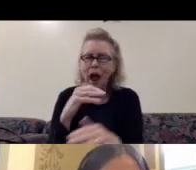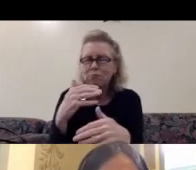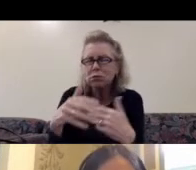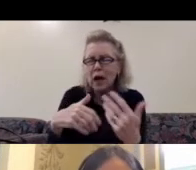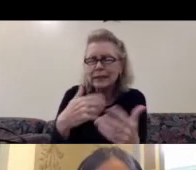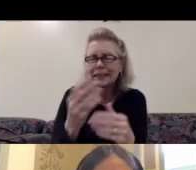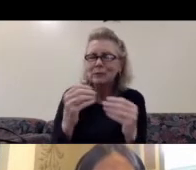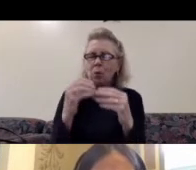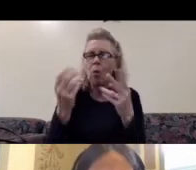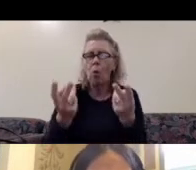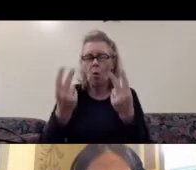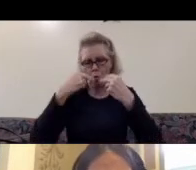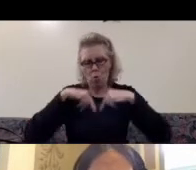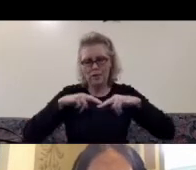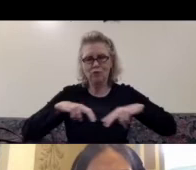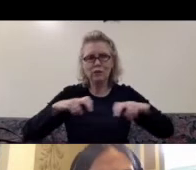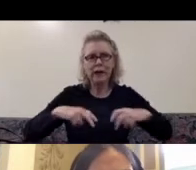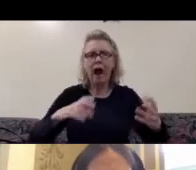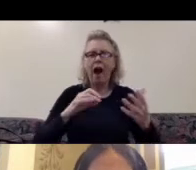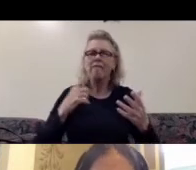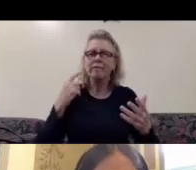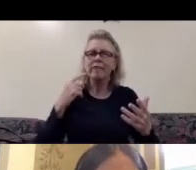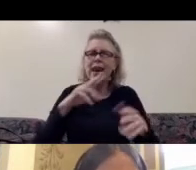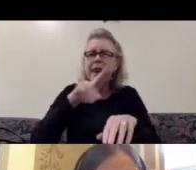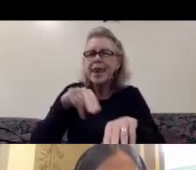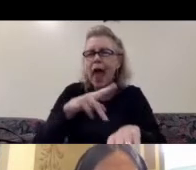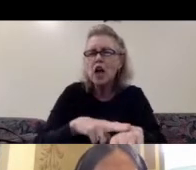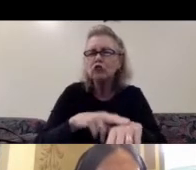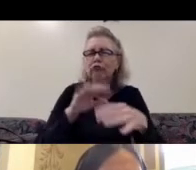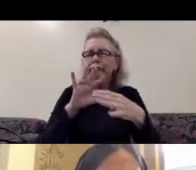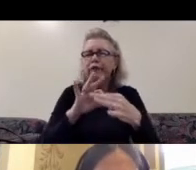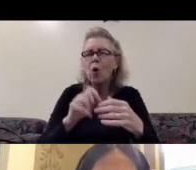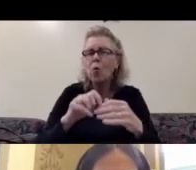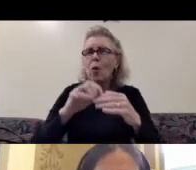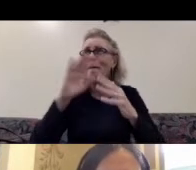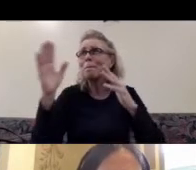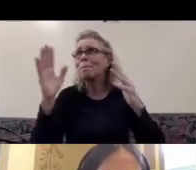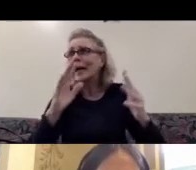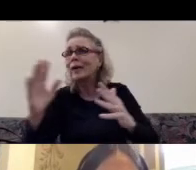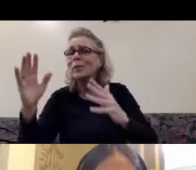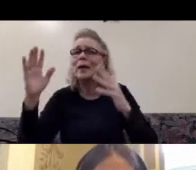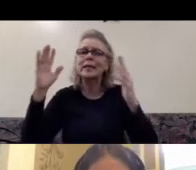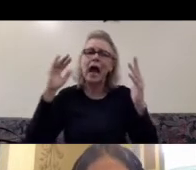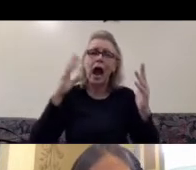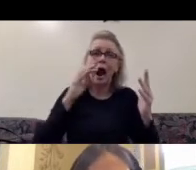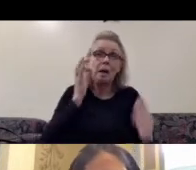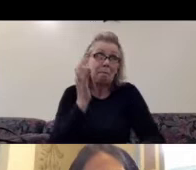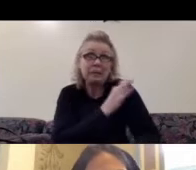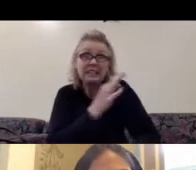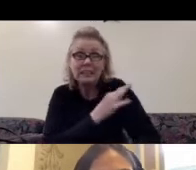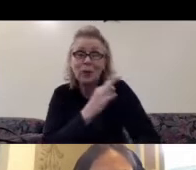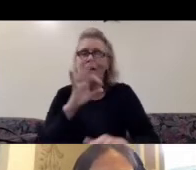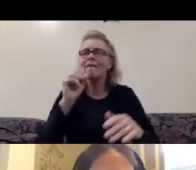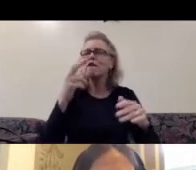introspective way of hearing nature and connect with the sound of bugs, wind, mosquitoes, fresh air, just completely different